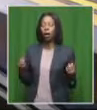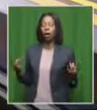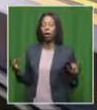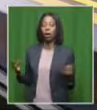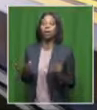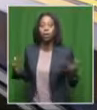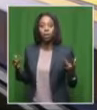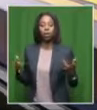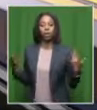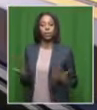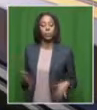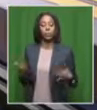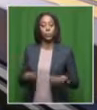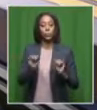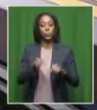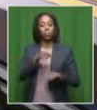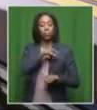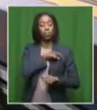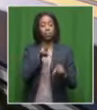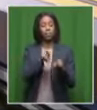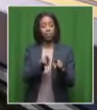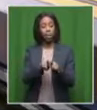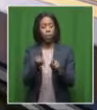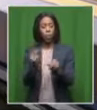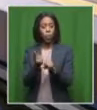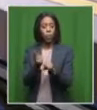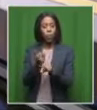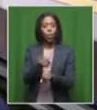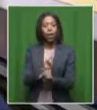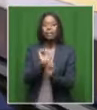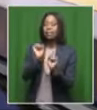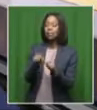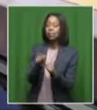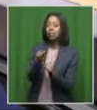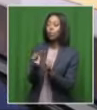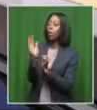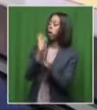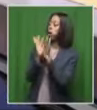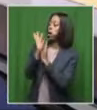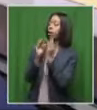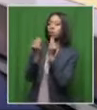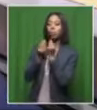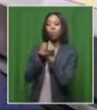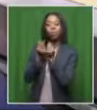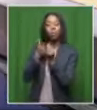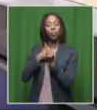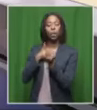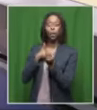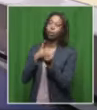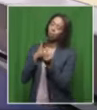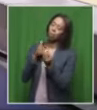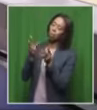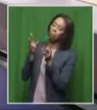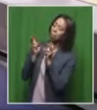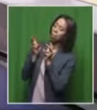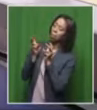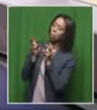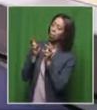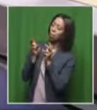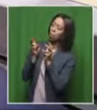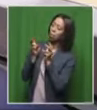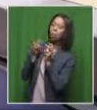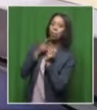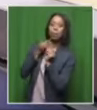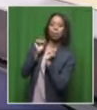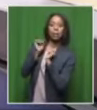Prof. But of course, you know, again, you said something that is so hair raising that